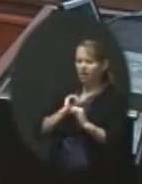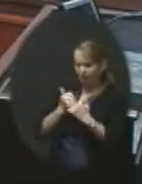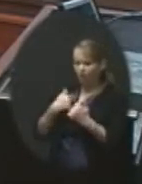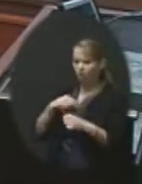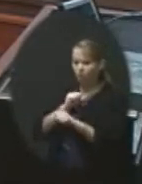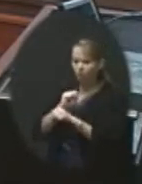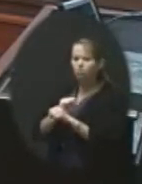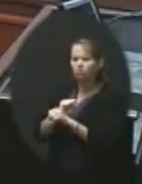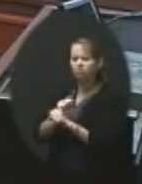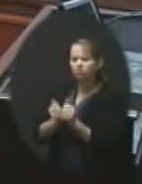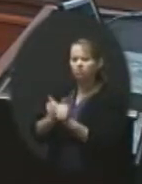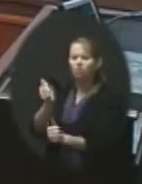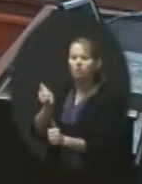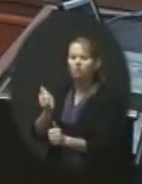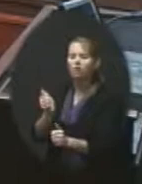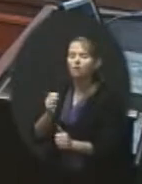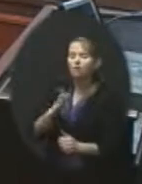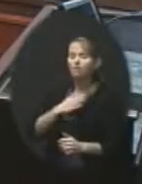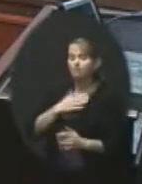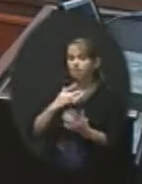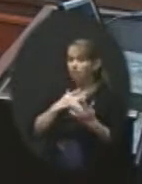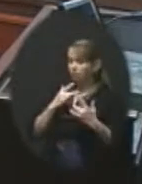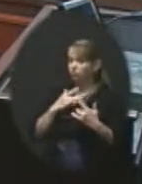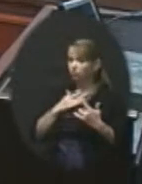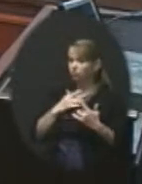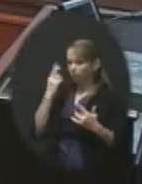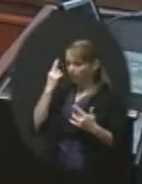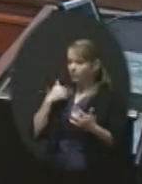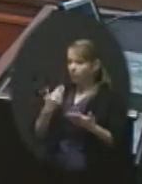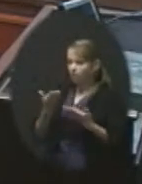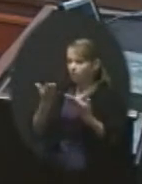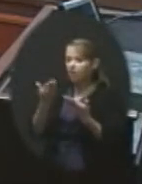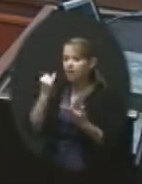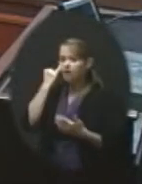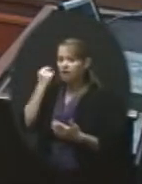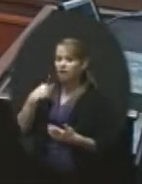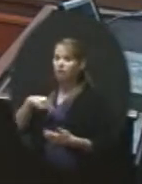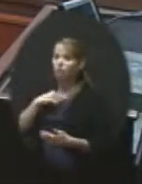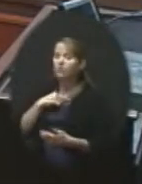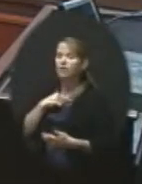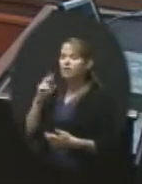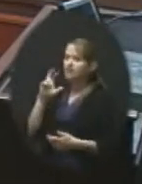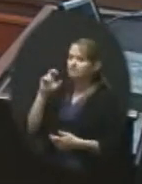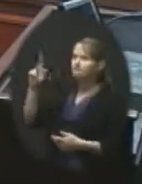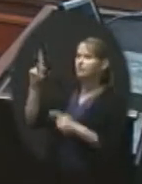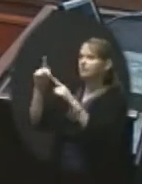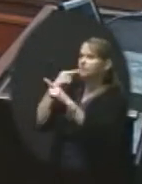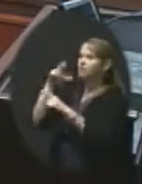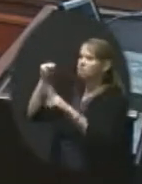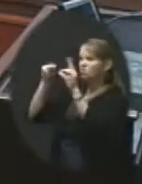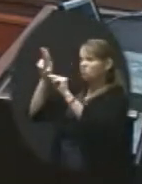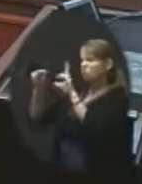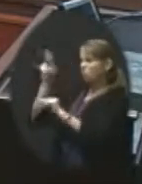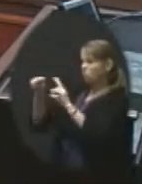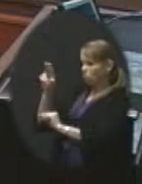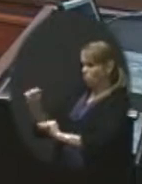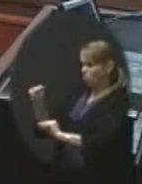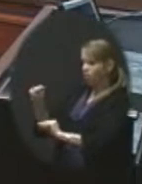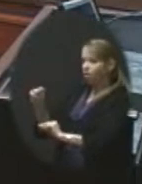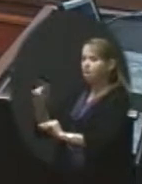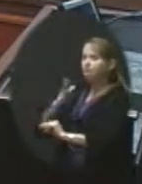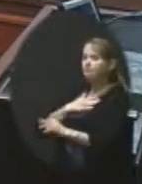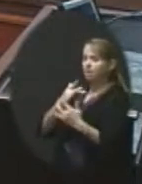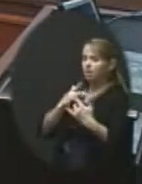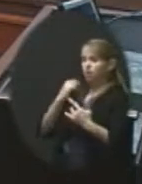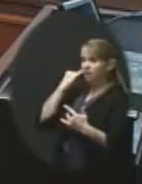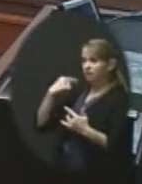My concern is, and this is why I wanted to bring this up. If we came back and we said no, no, no, no, no to all of this, my concern is, if we're saying no to